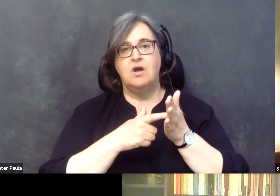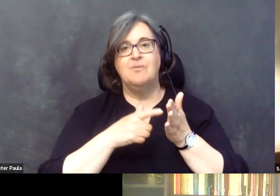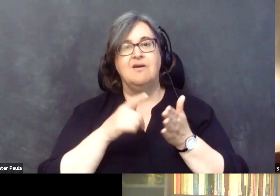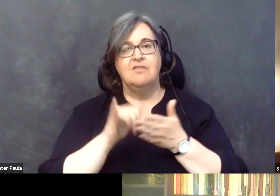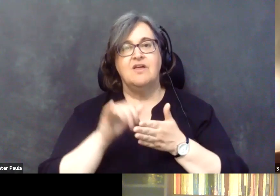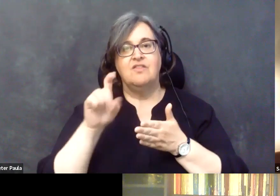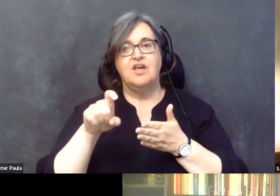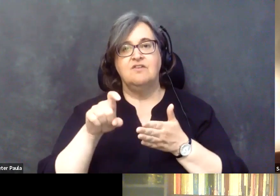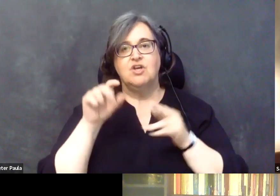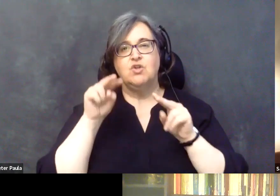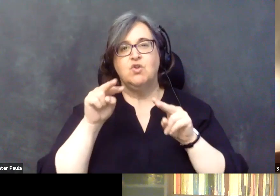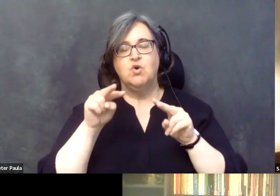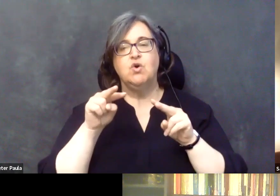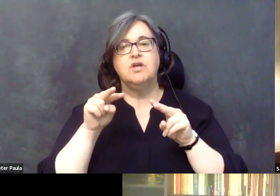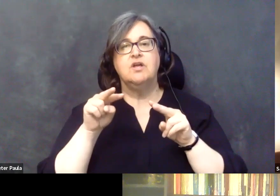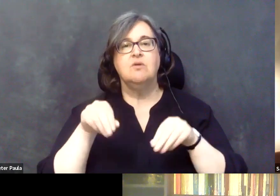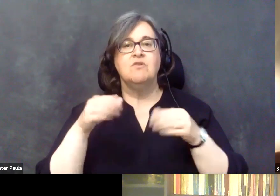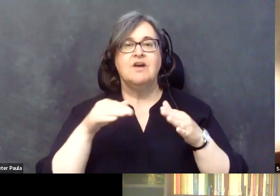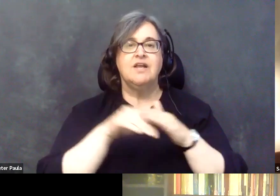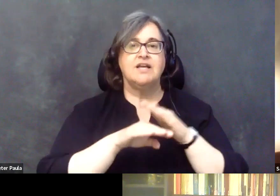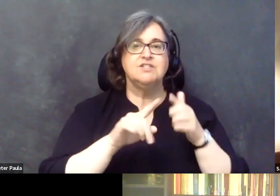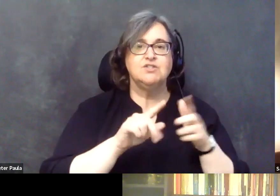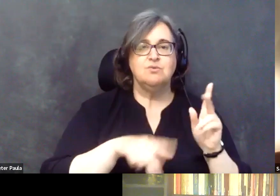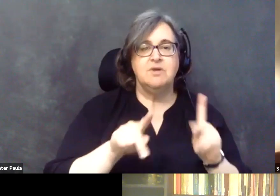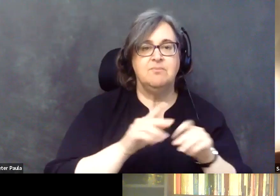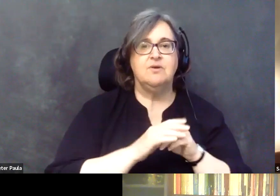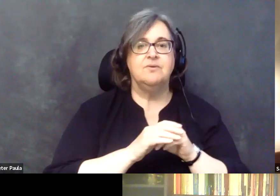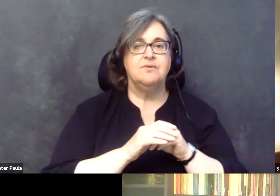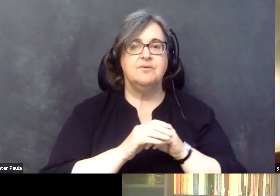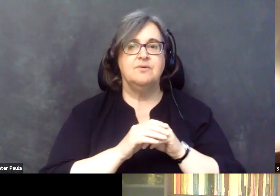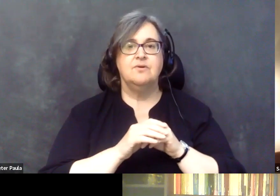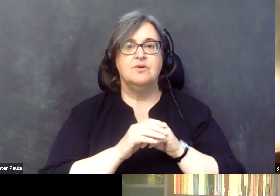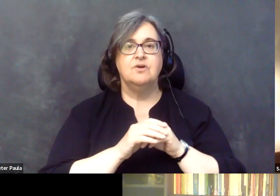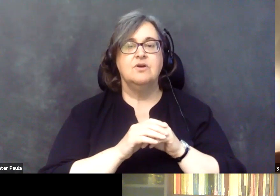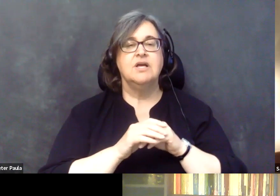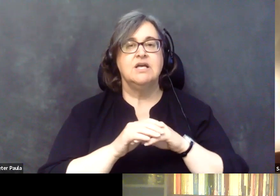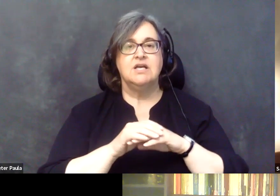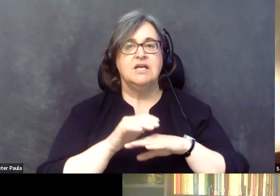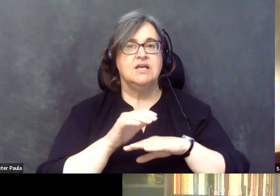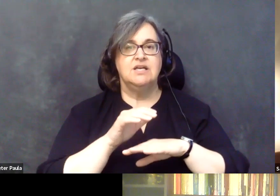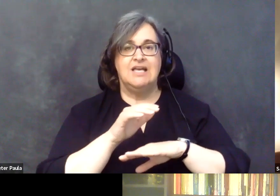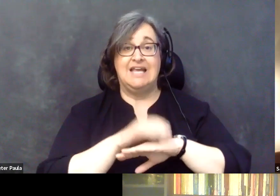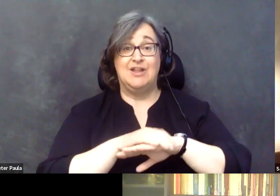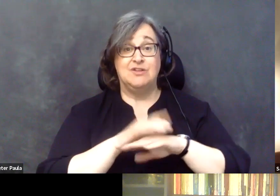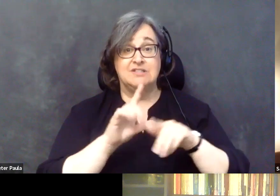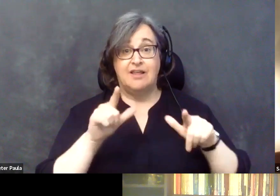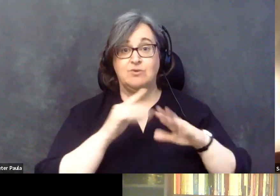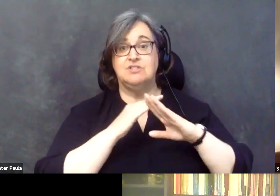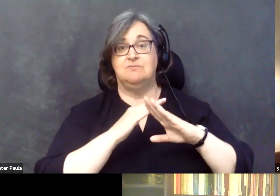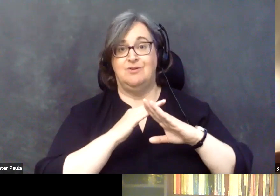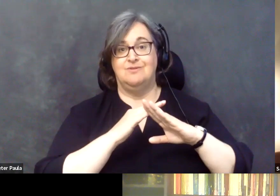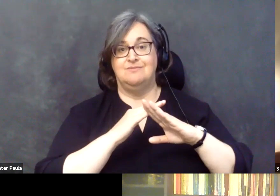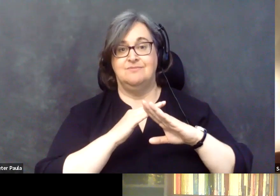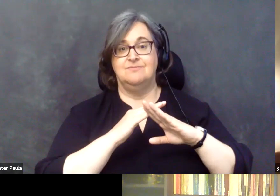you know, providing access to people, uh, where English, the English language is a barrier. Um,